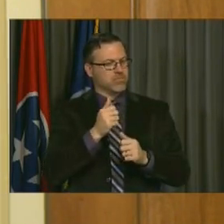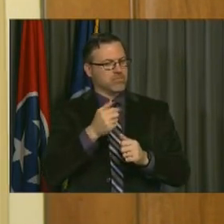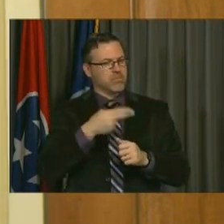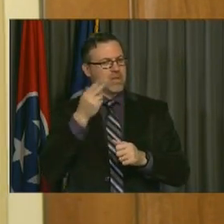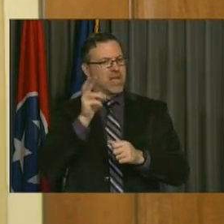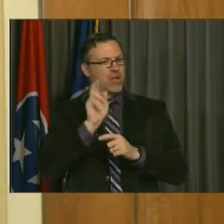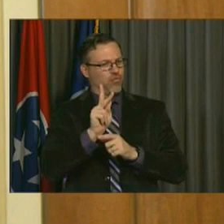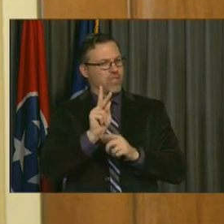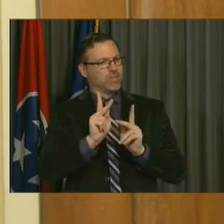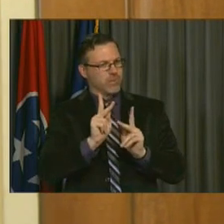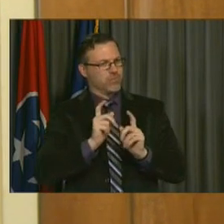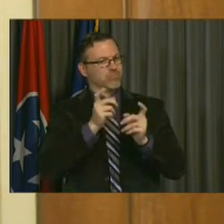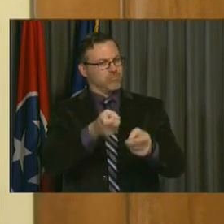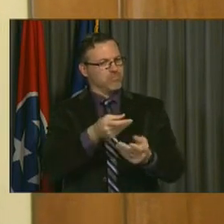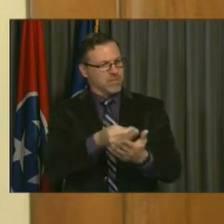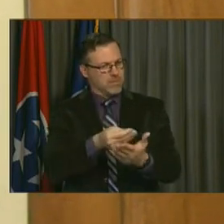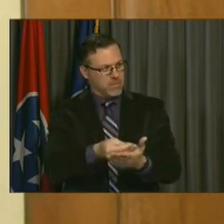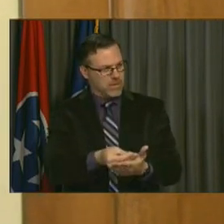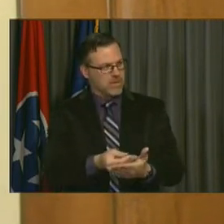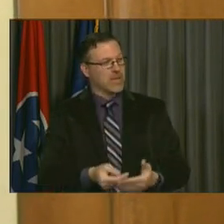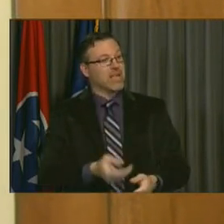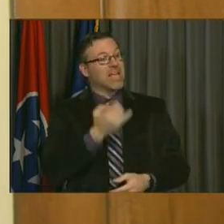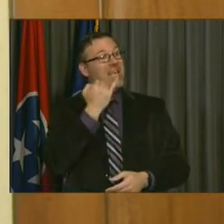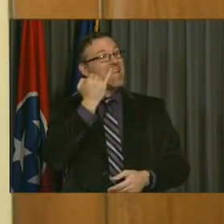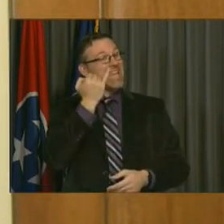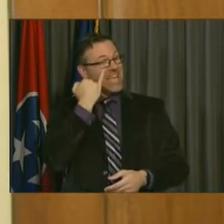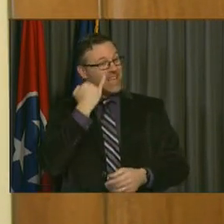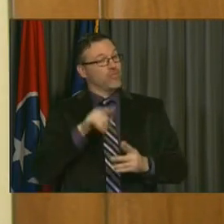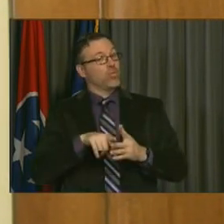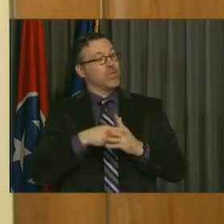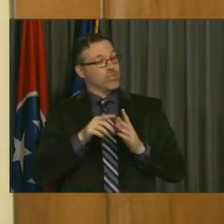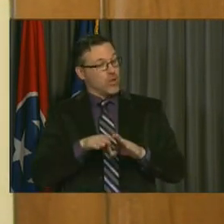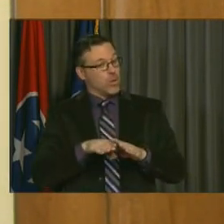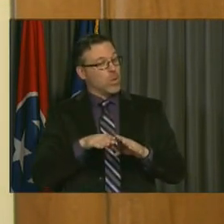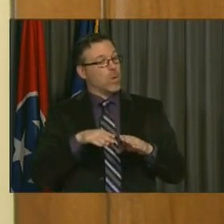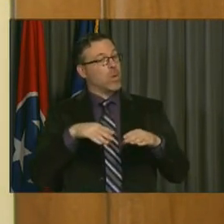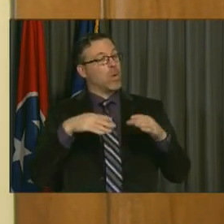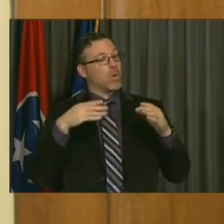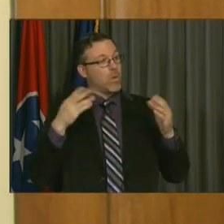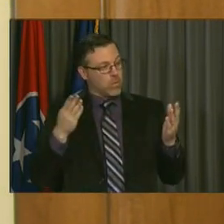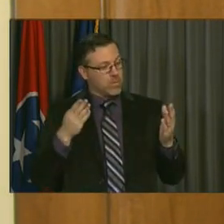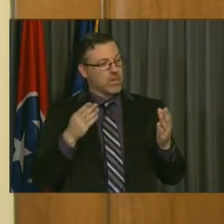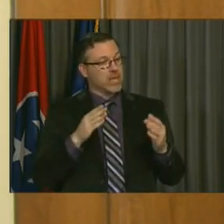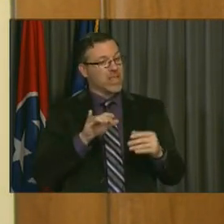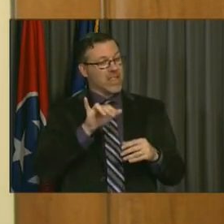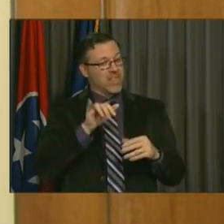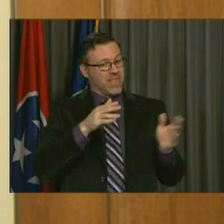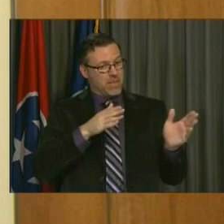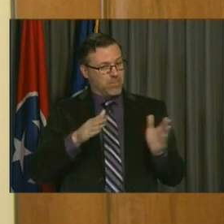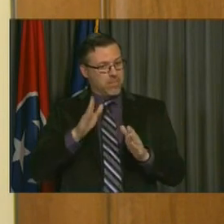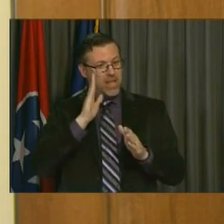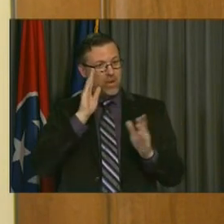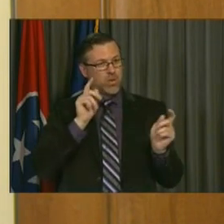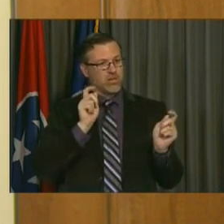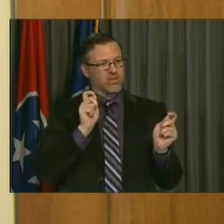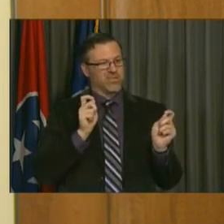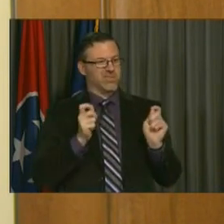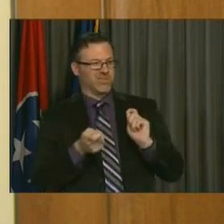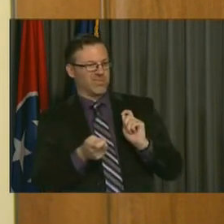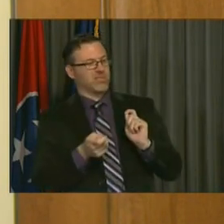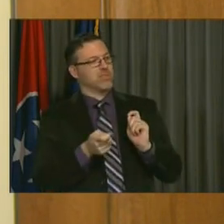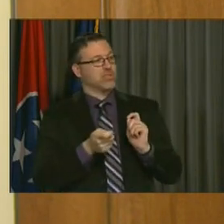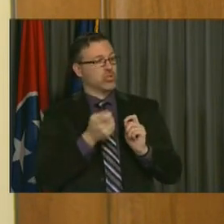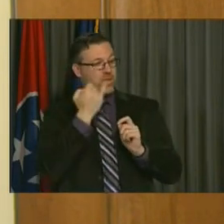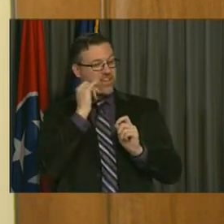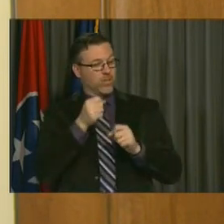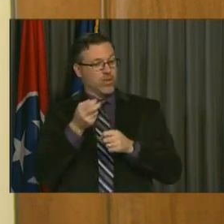restrictions are relaxed, would we alter that plan so that it actually, you know, if we were able to use those funds